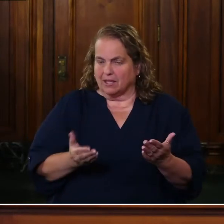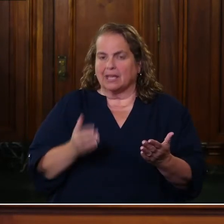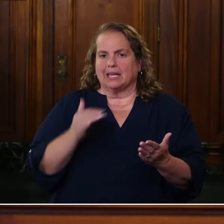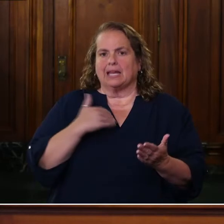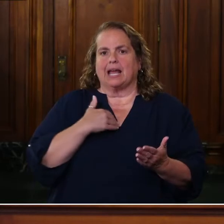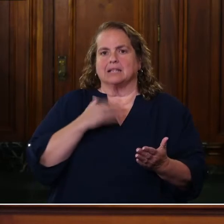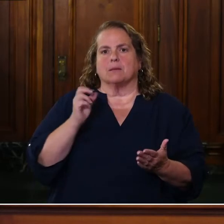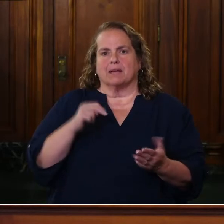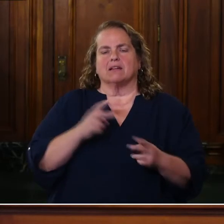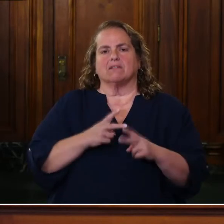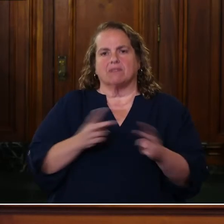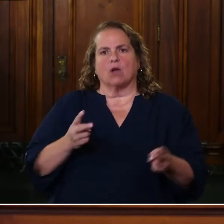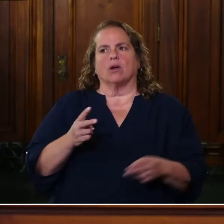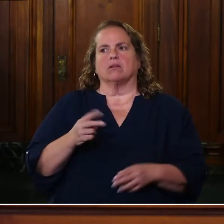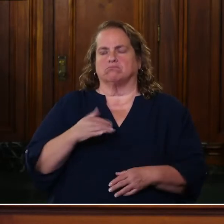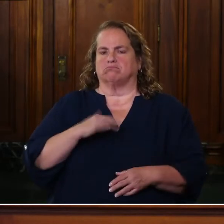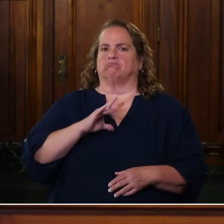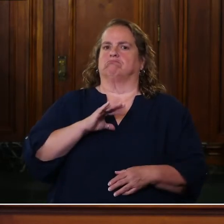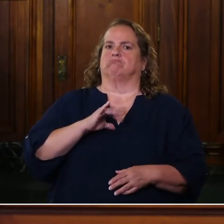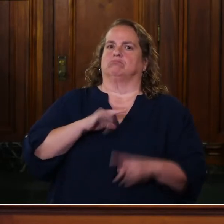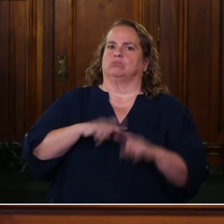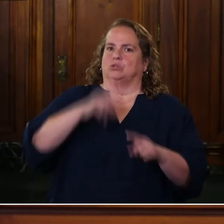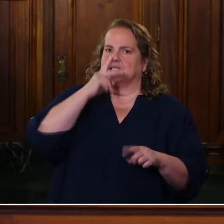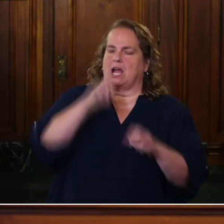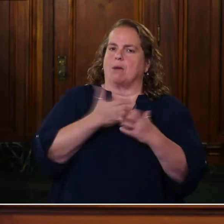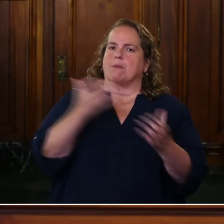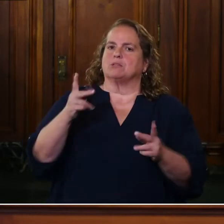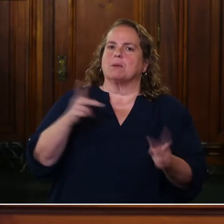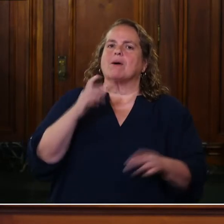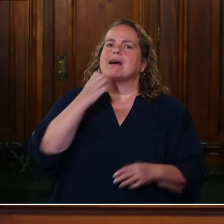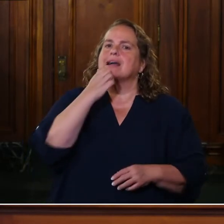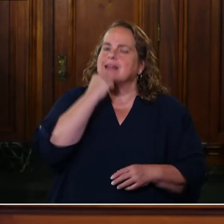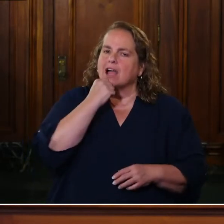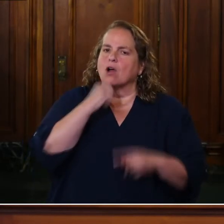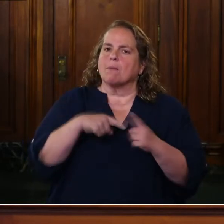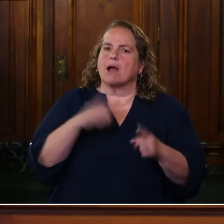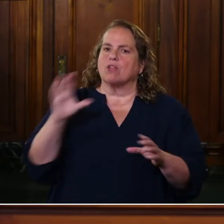been really, really neat to see how much they care about their customers.